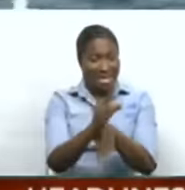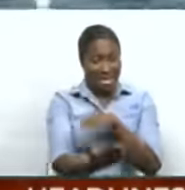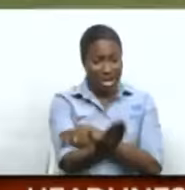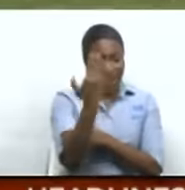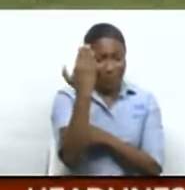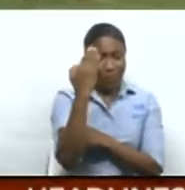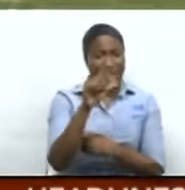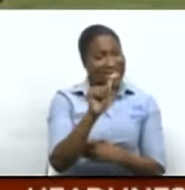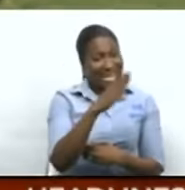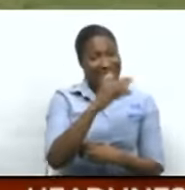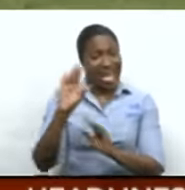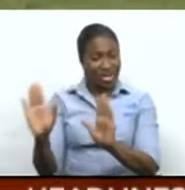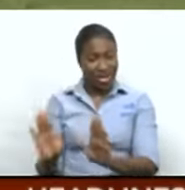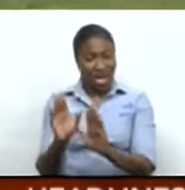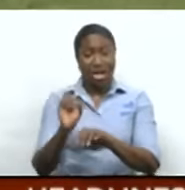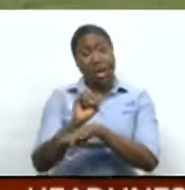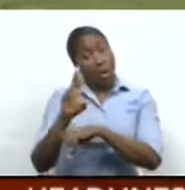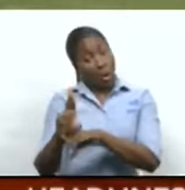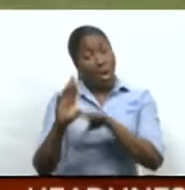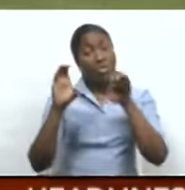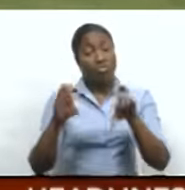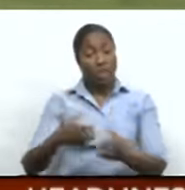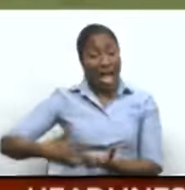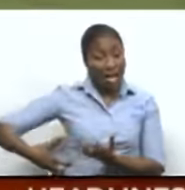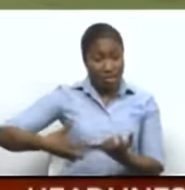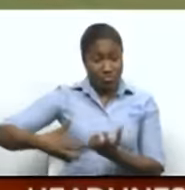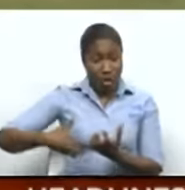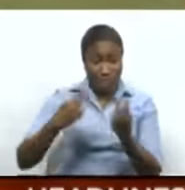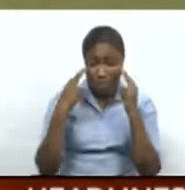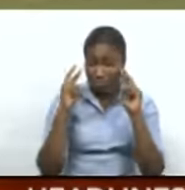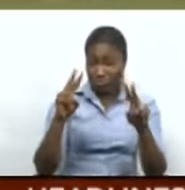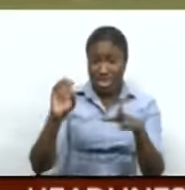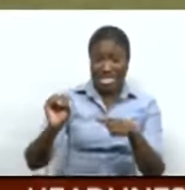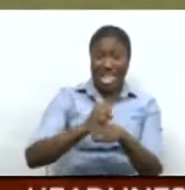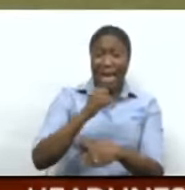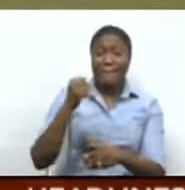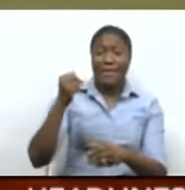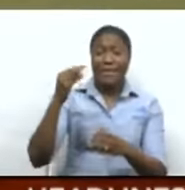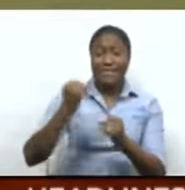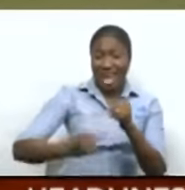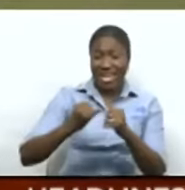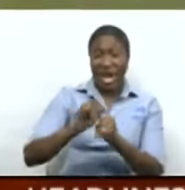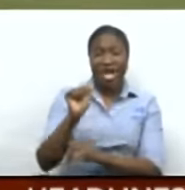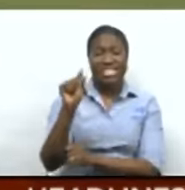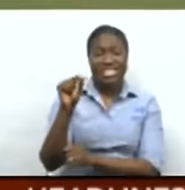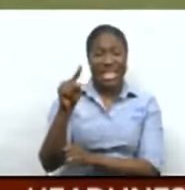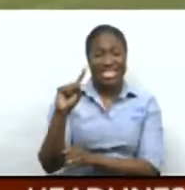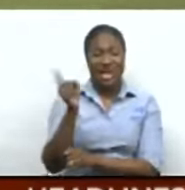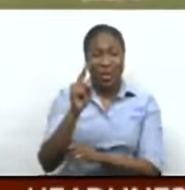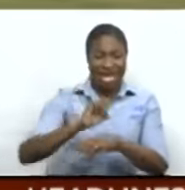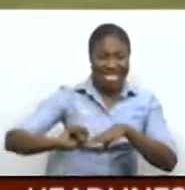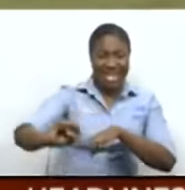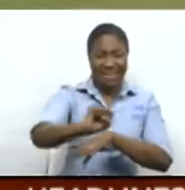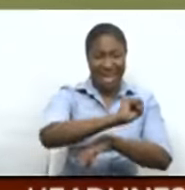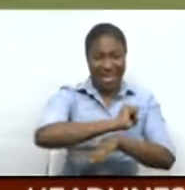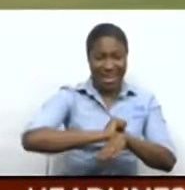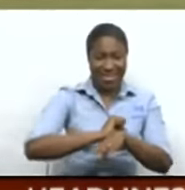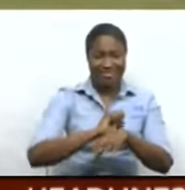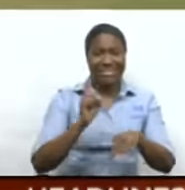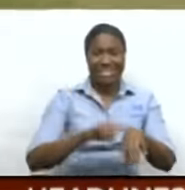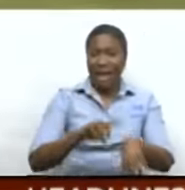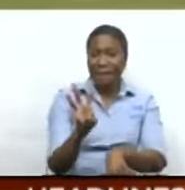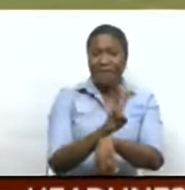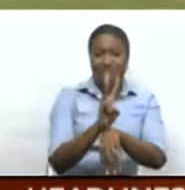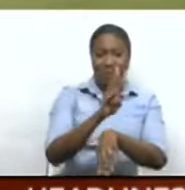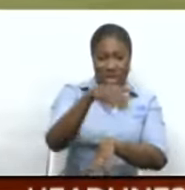on both days. Or you can check out rugby's knockout semifinals on Saturday at the Queen's Park Savannah. Simultaneously from 4 p